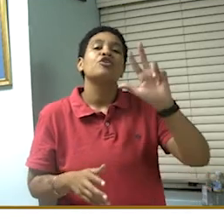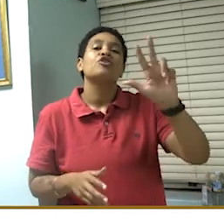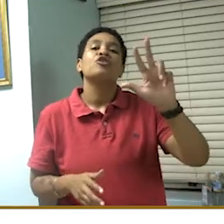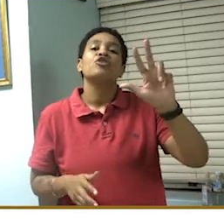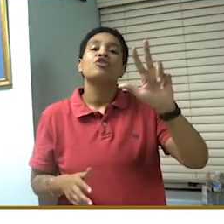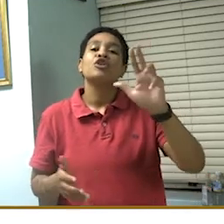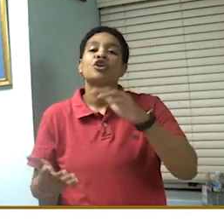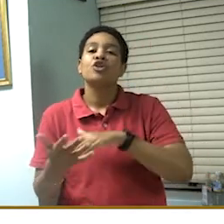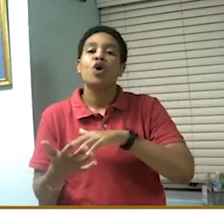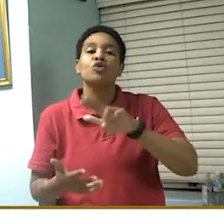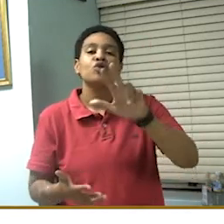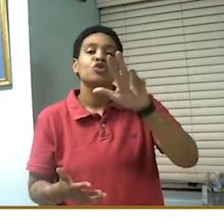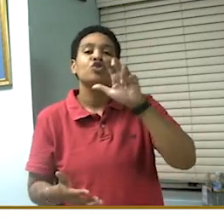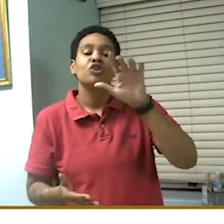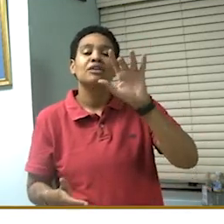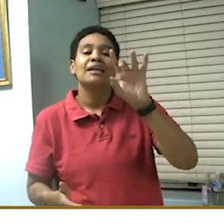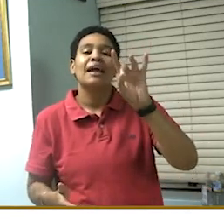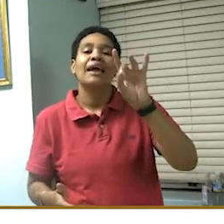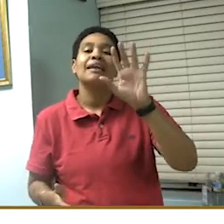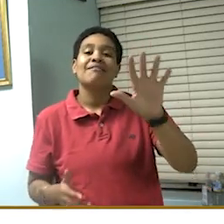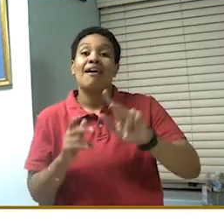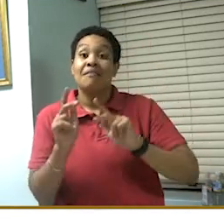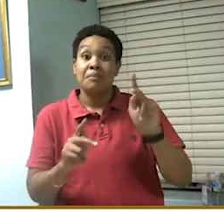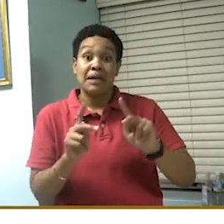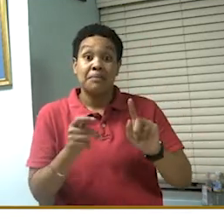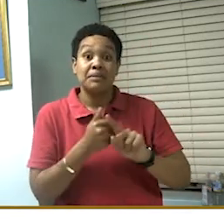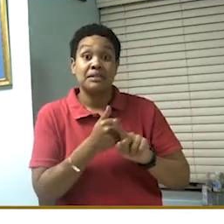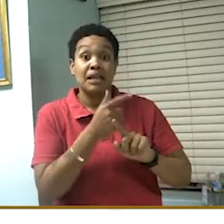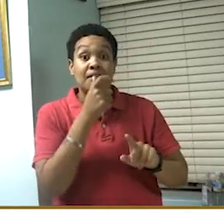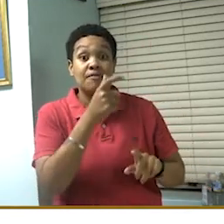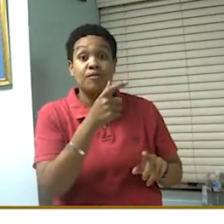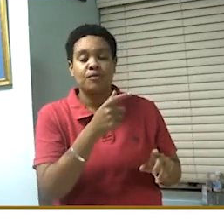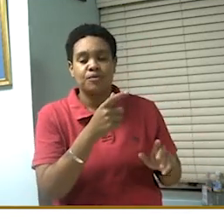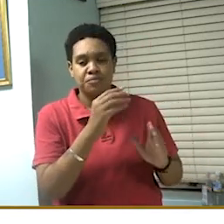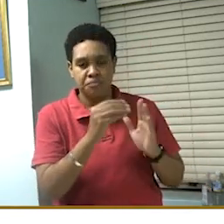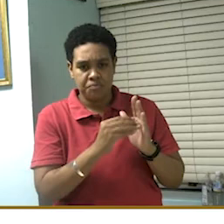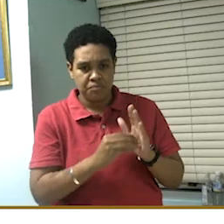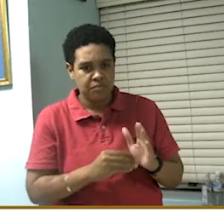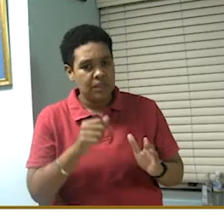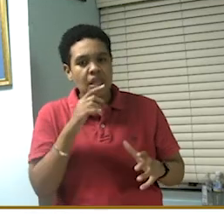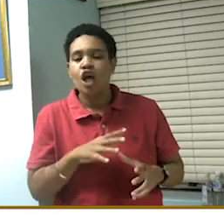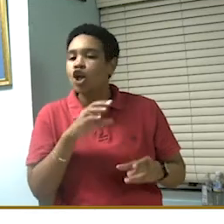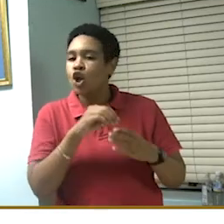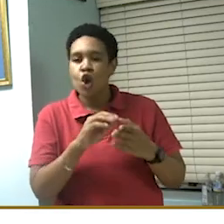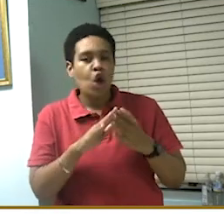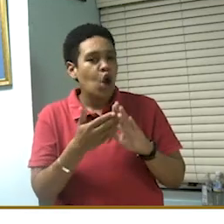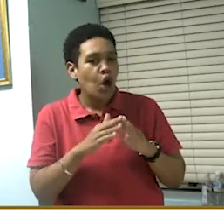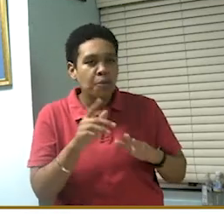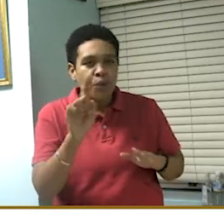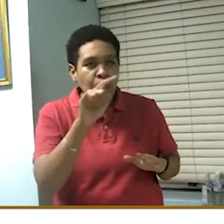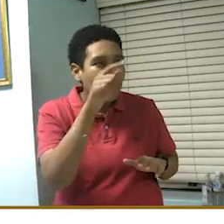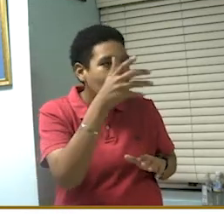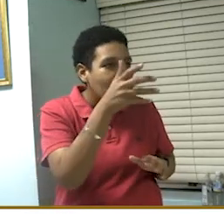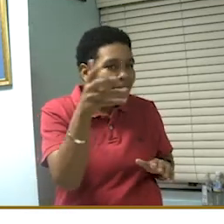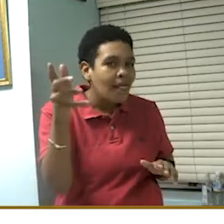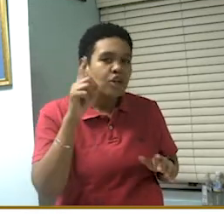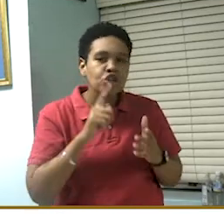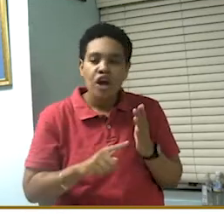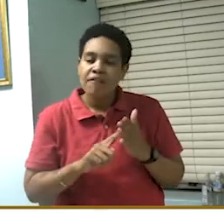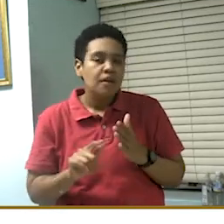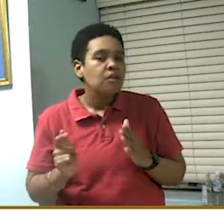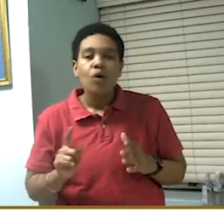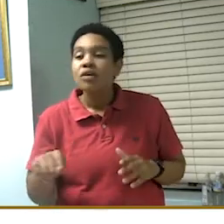,385 persons that were named. This is not including communities that have been surveyed.